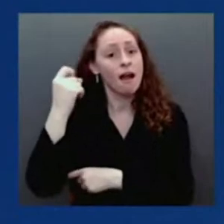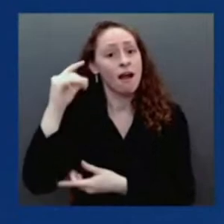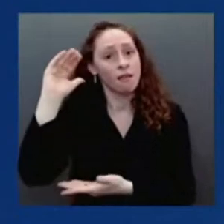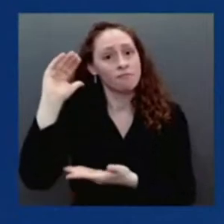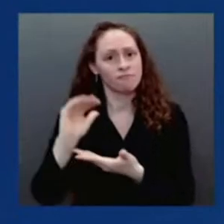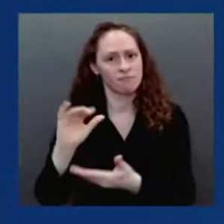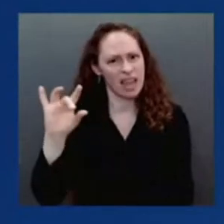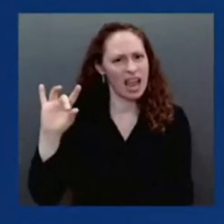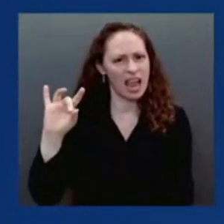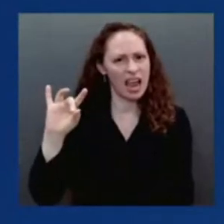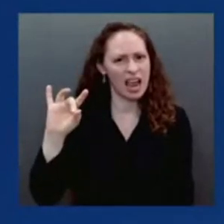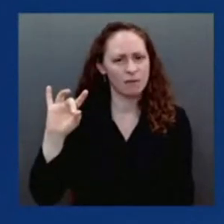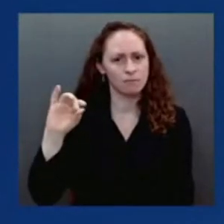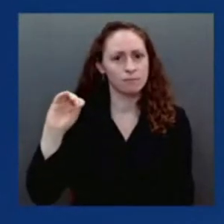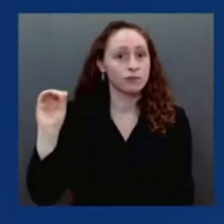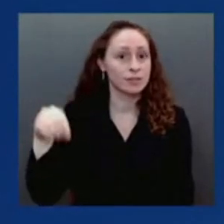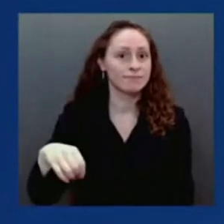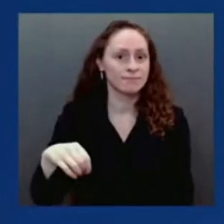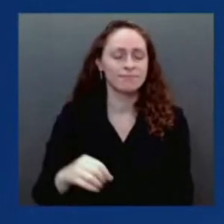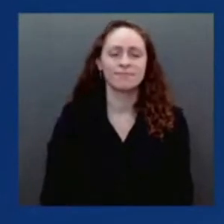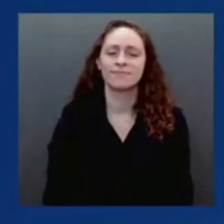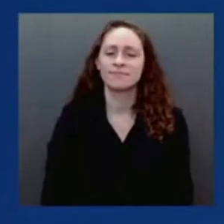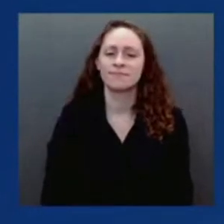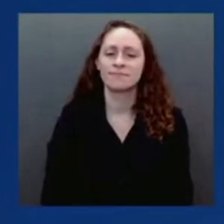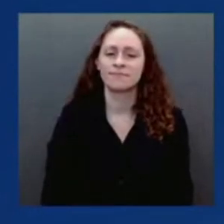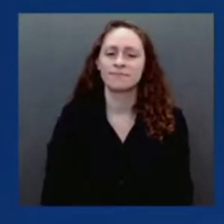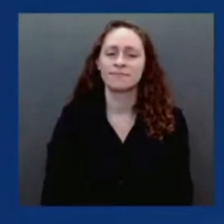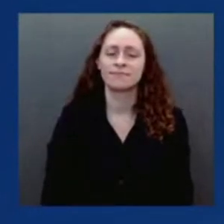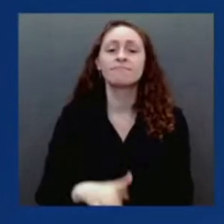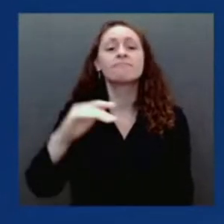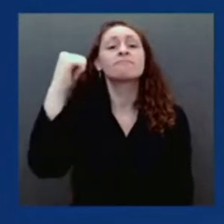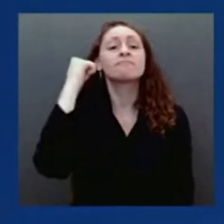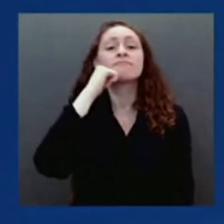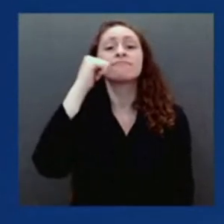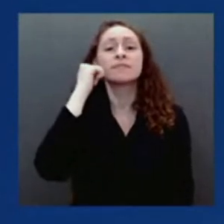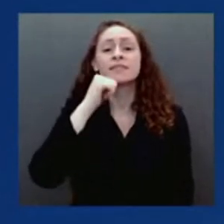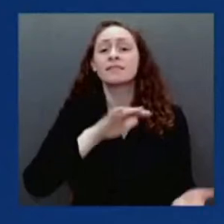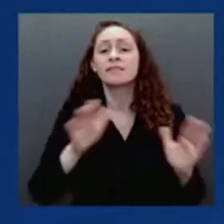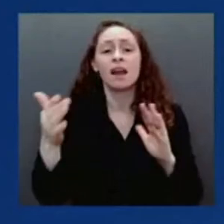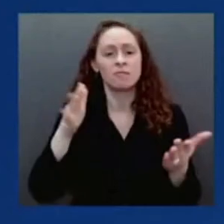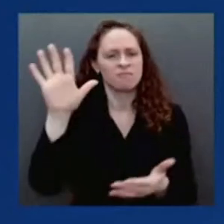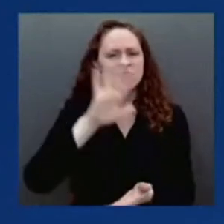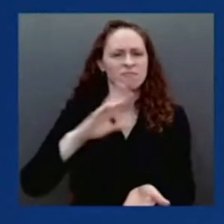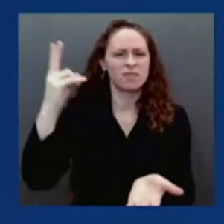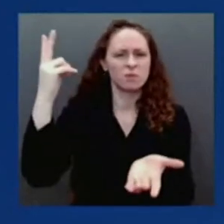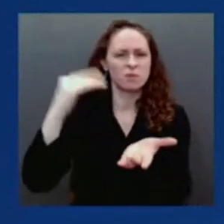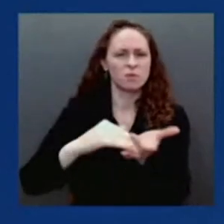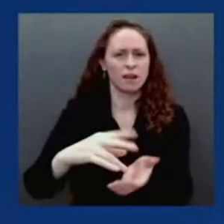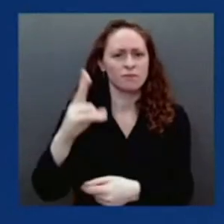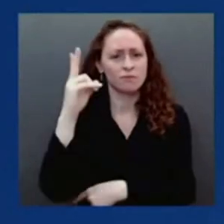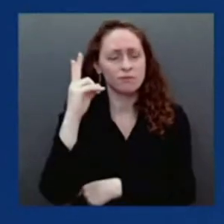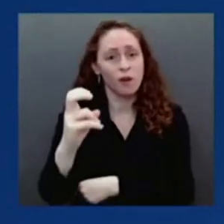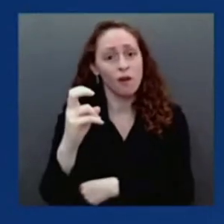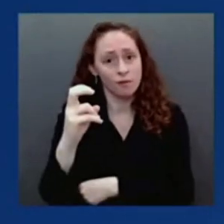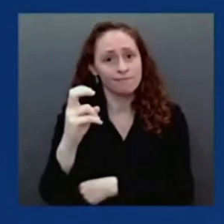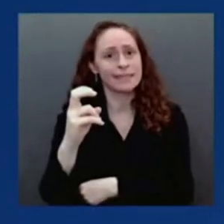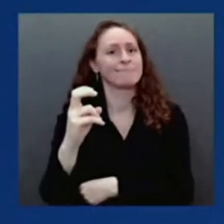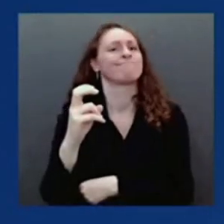deaths are about 2,200 per day, which is an increase of about 21 percent over the previous week.